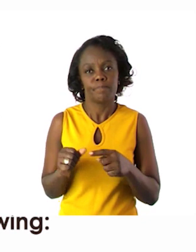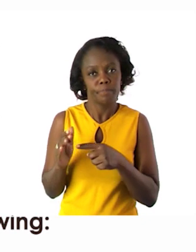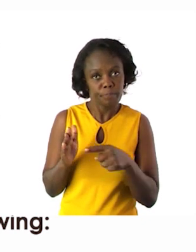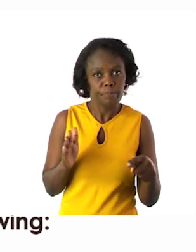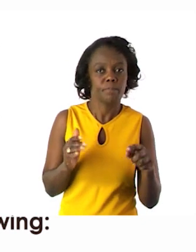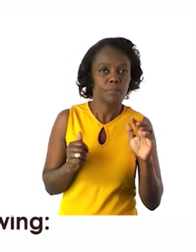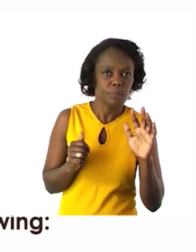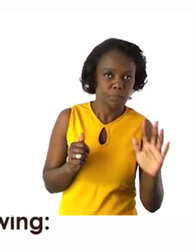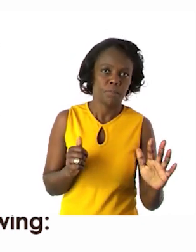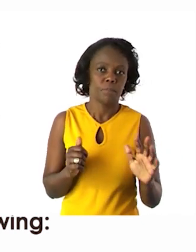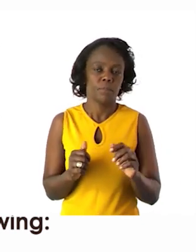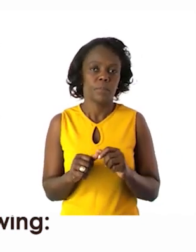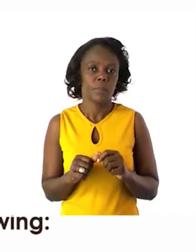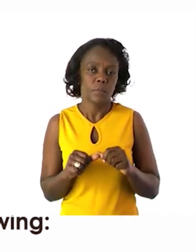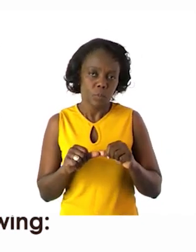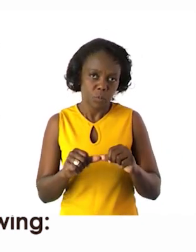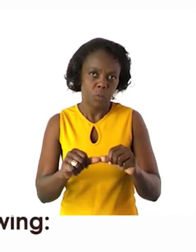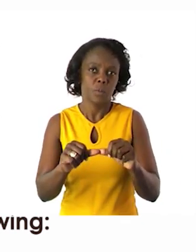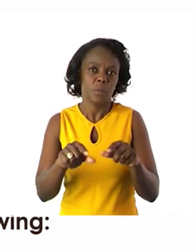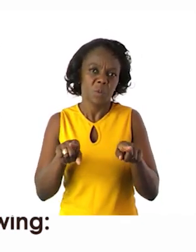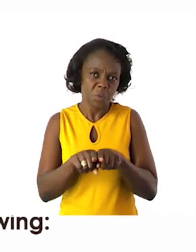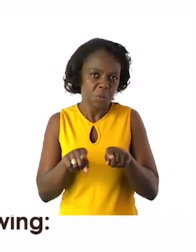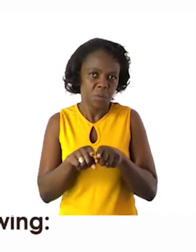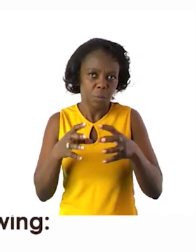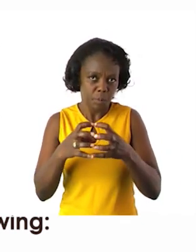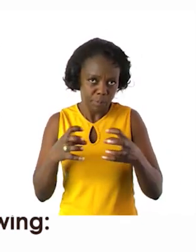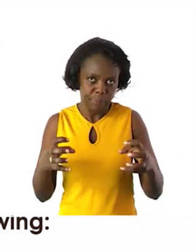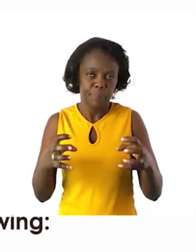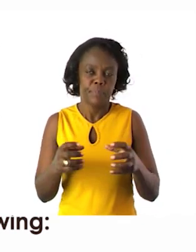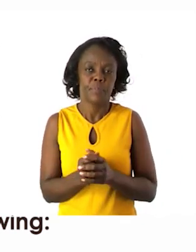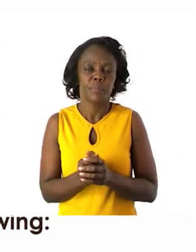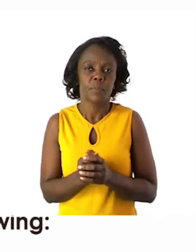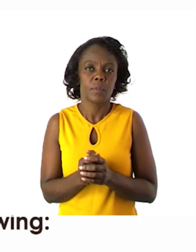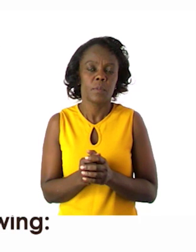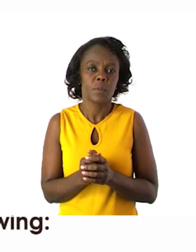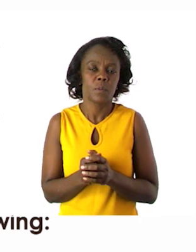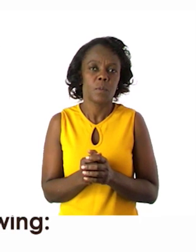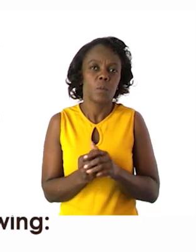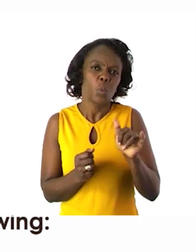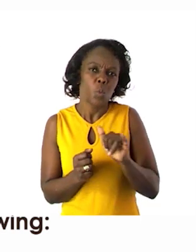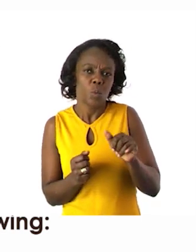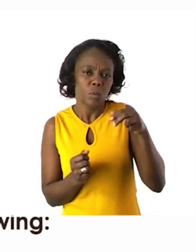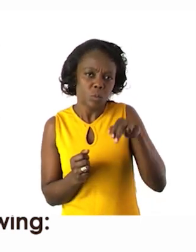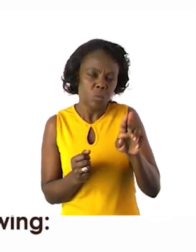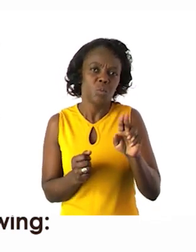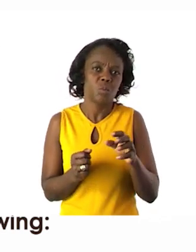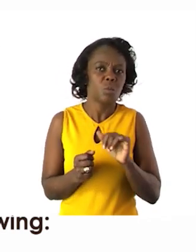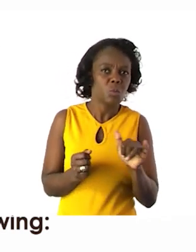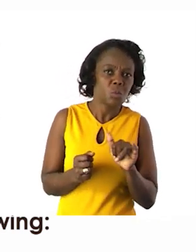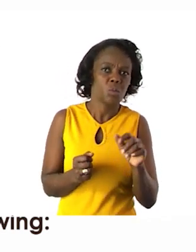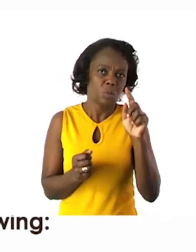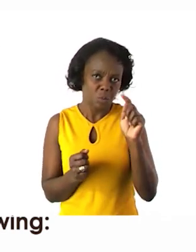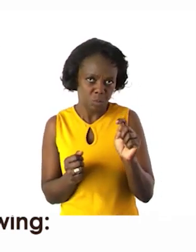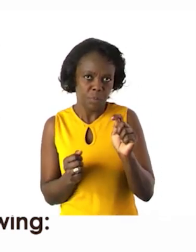in the same way. You just have to find out which one is the 10s and which one is the unit. Let me try to do for